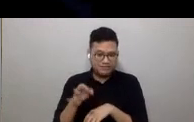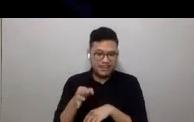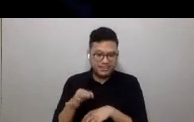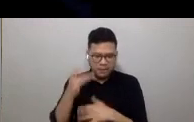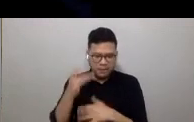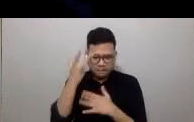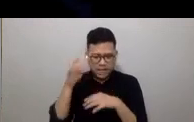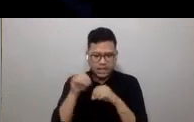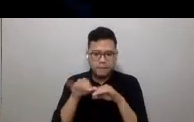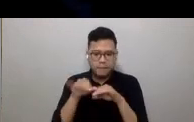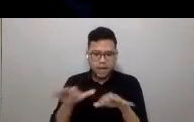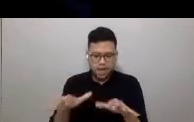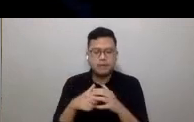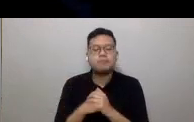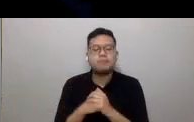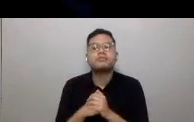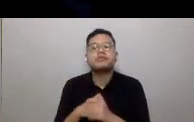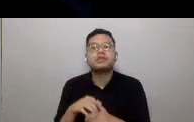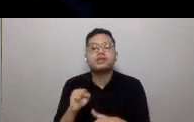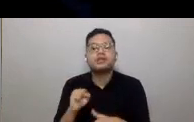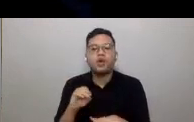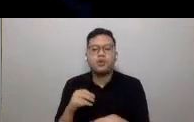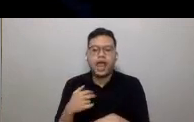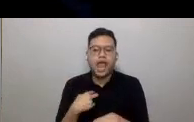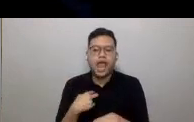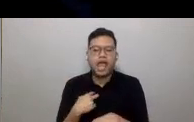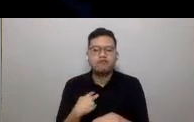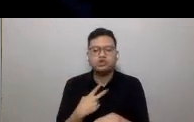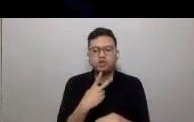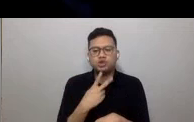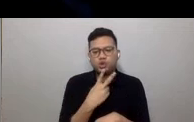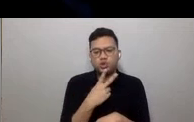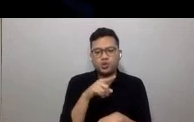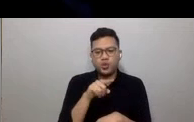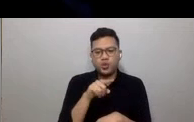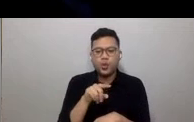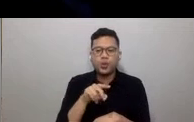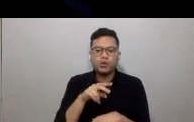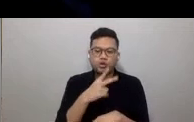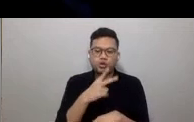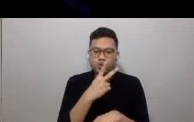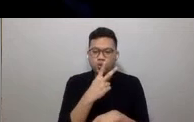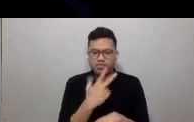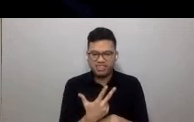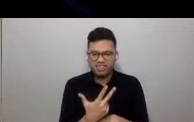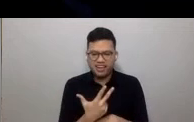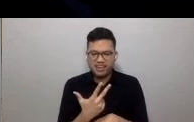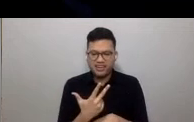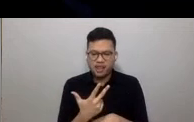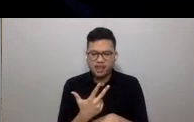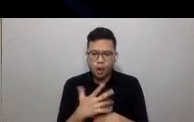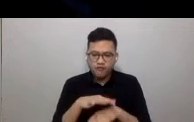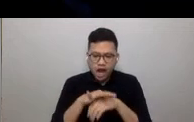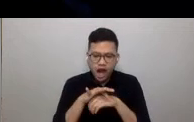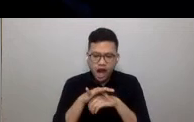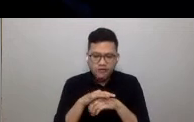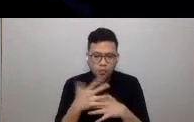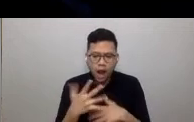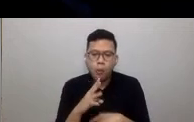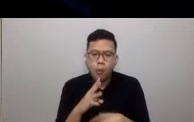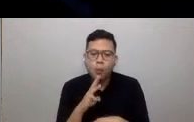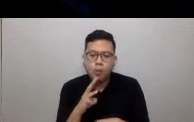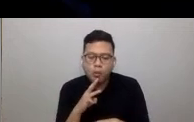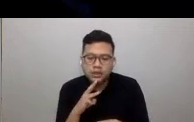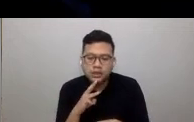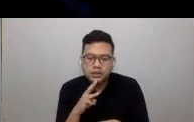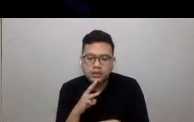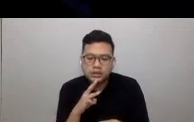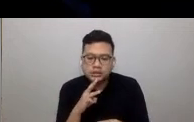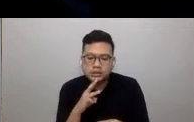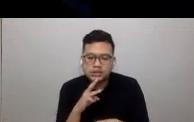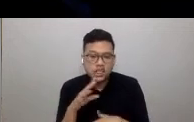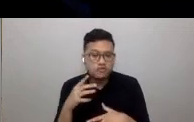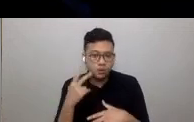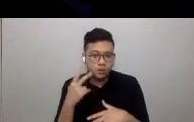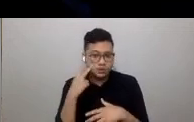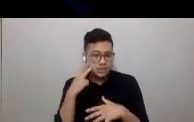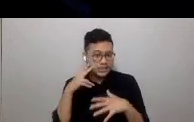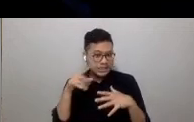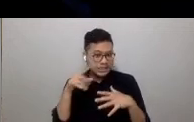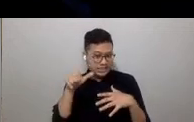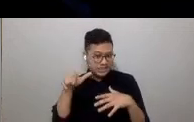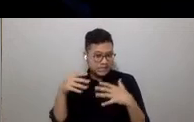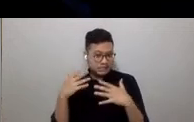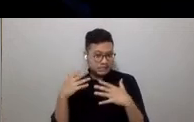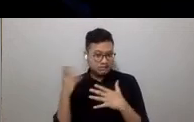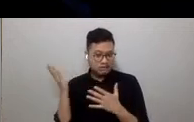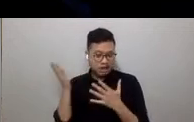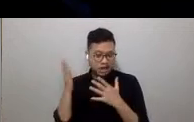a surface area that accounts for two-thirds of the Earth, water. Eiberg, in the Netherlands, as you see here, is a